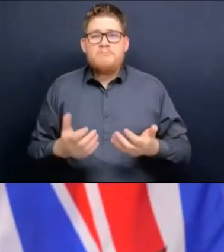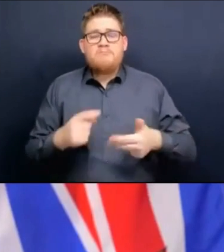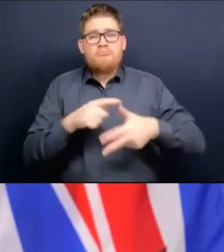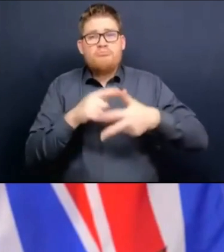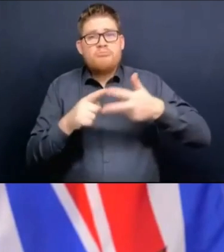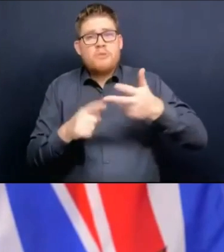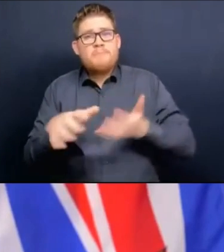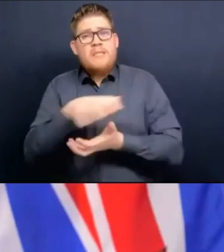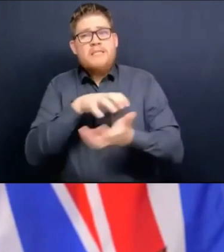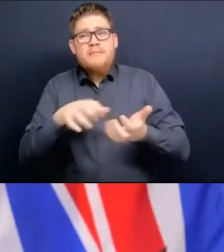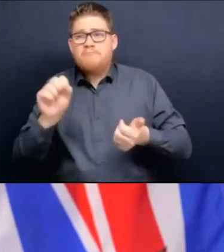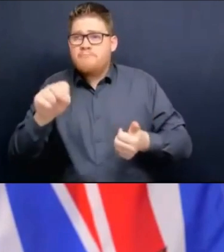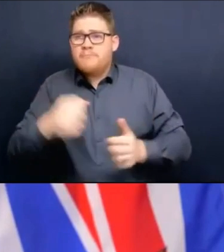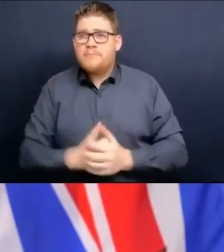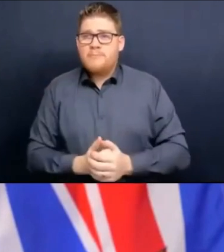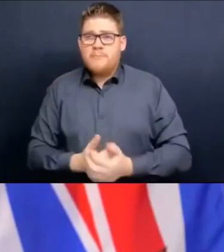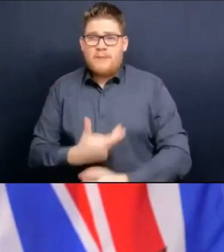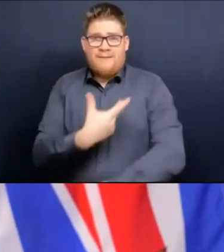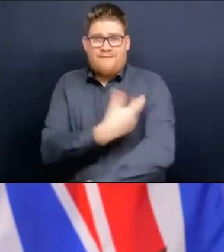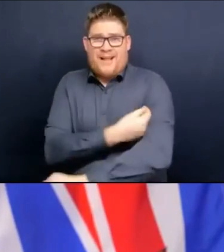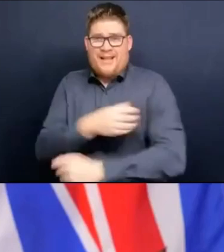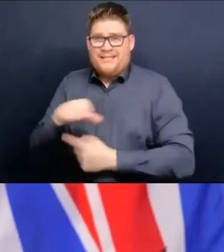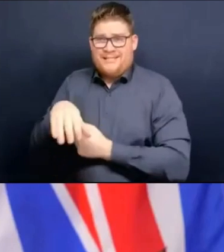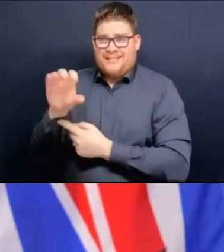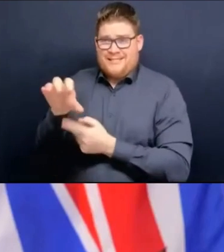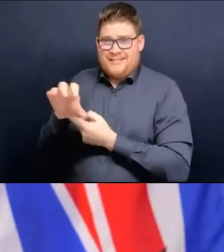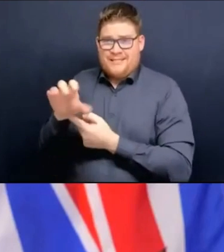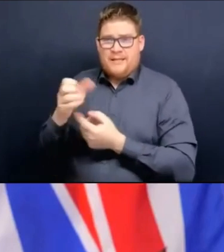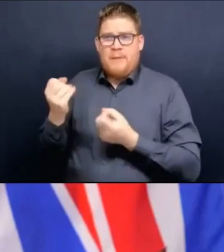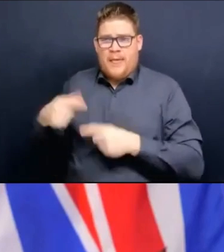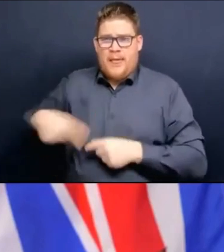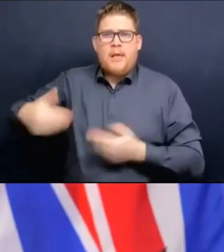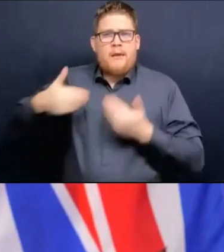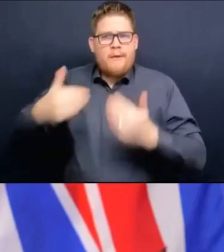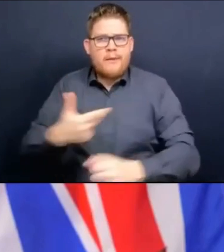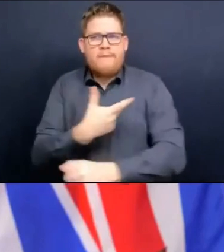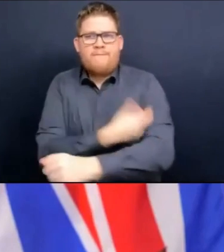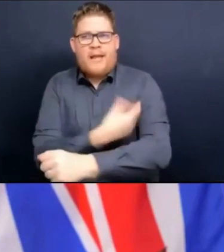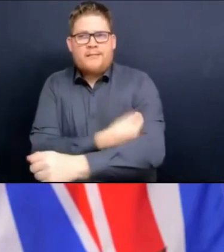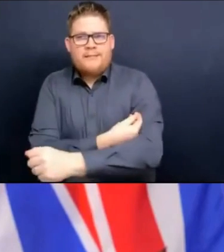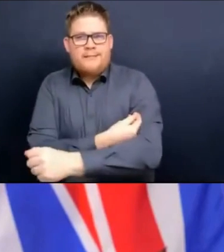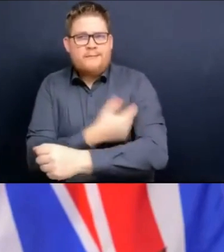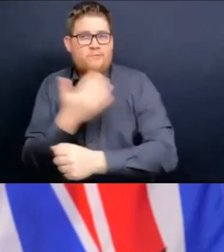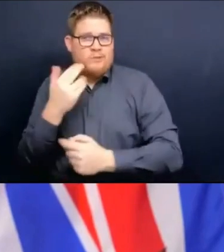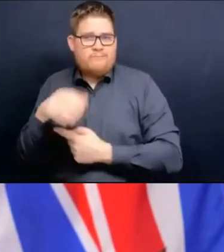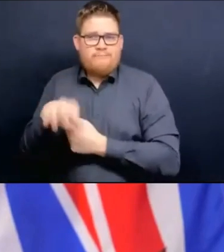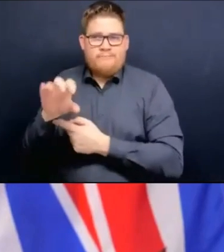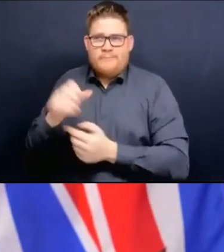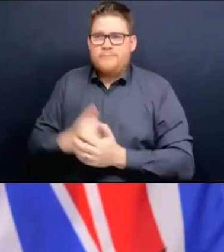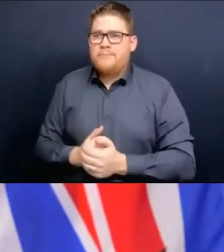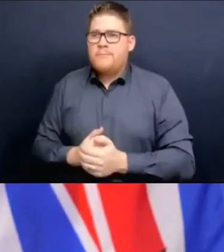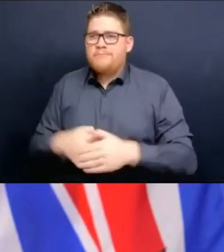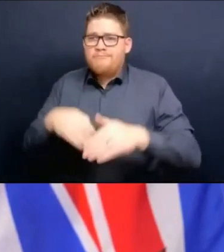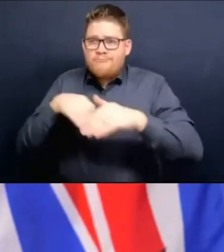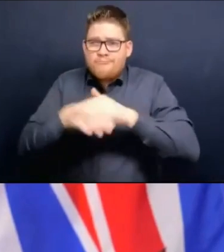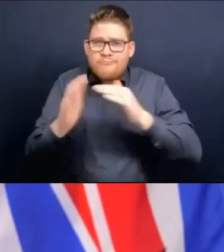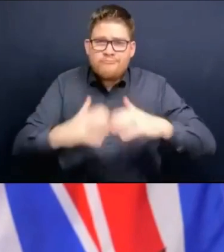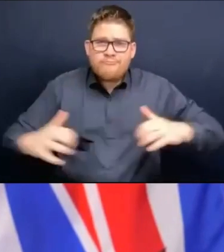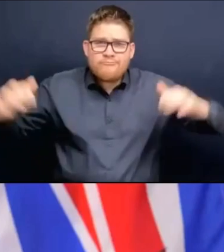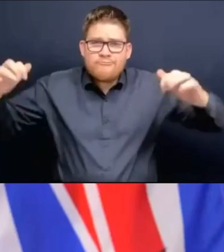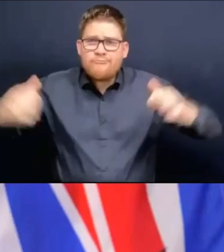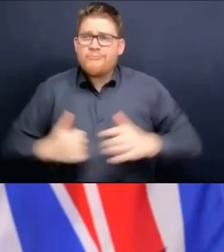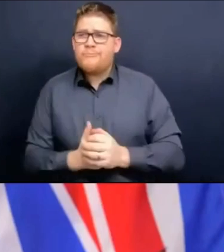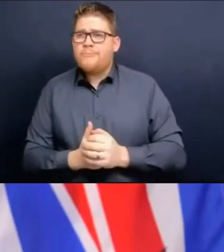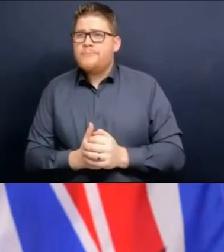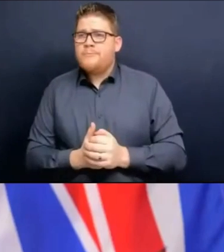And it gives people comfort when they go out into social settings, particularly seated events, that the people that are around